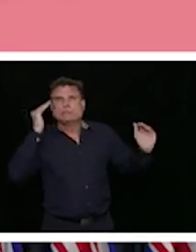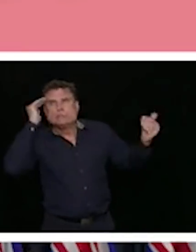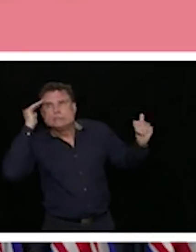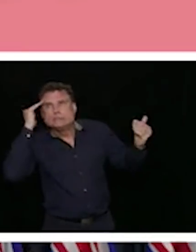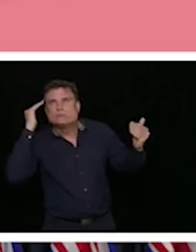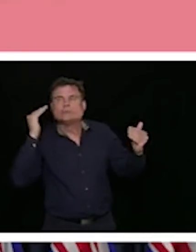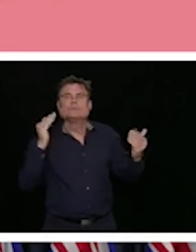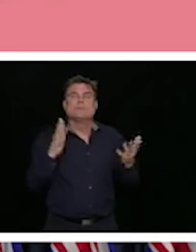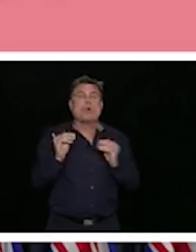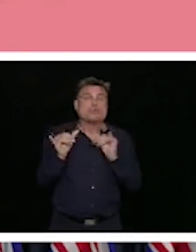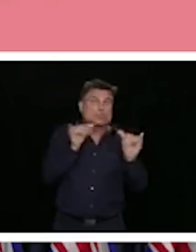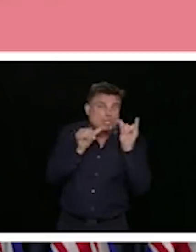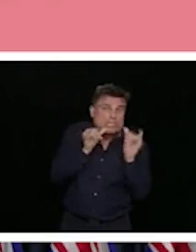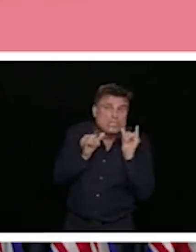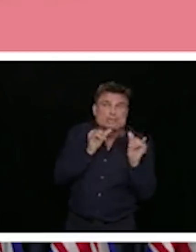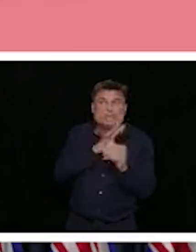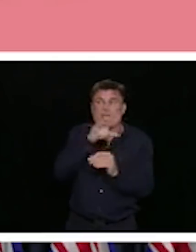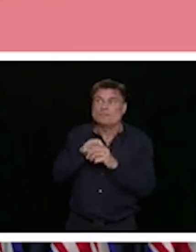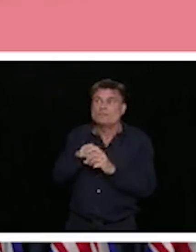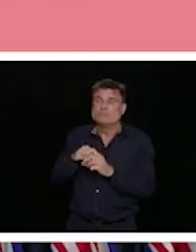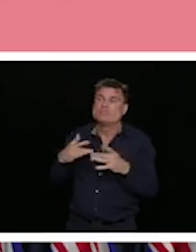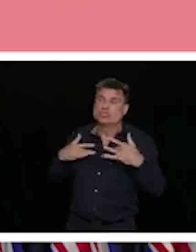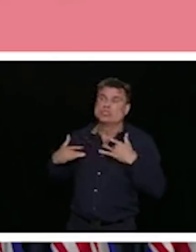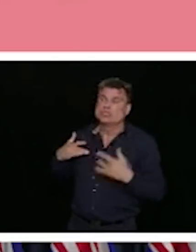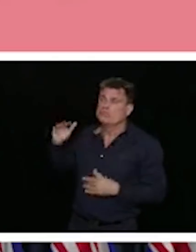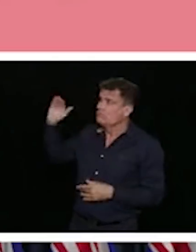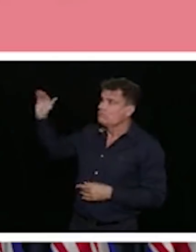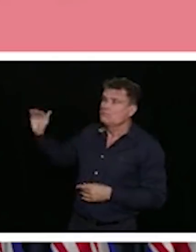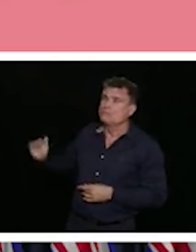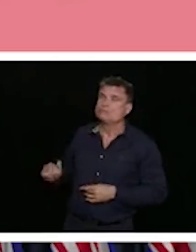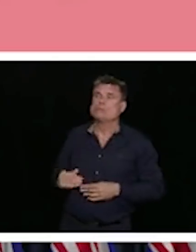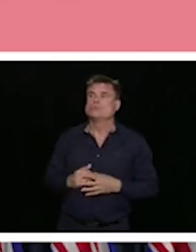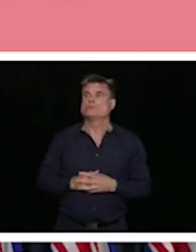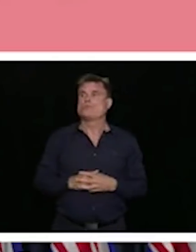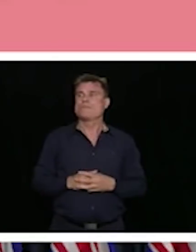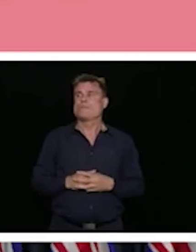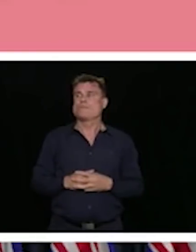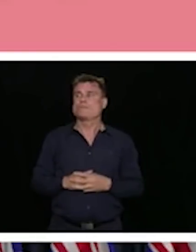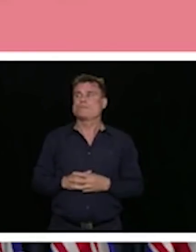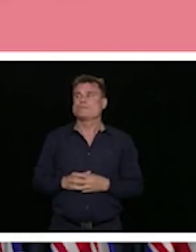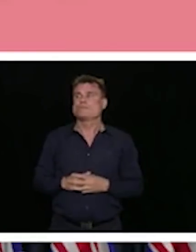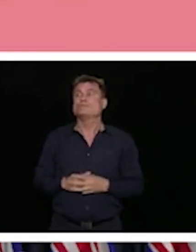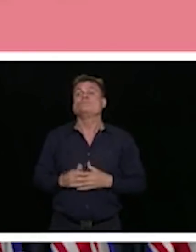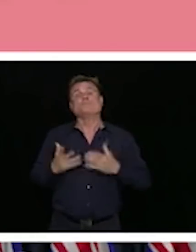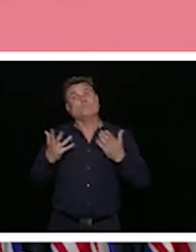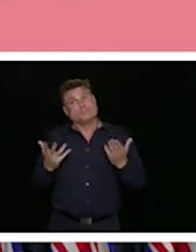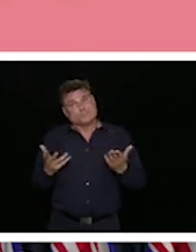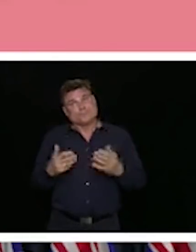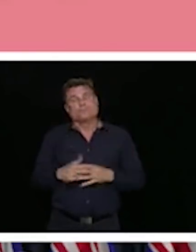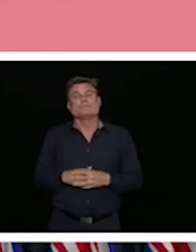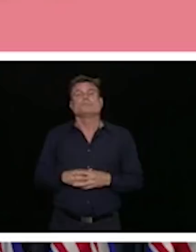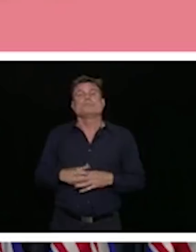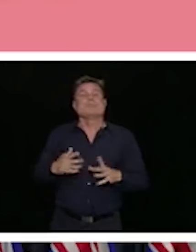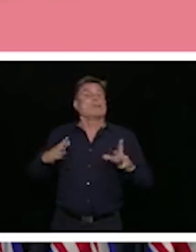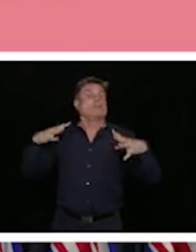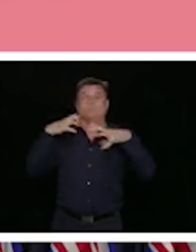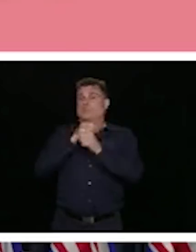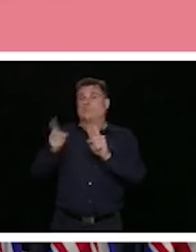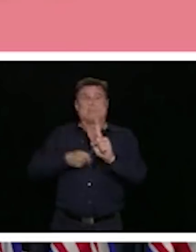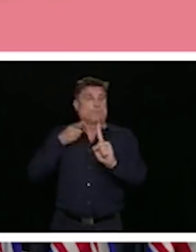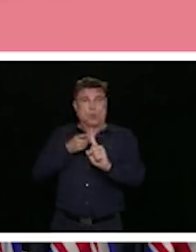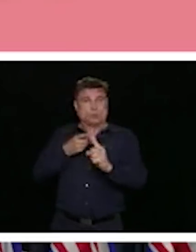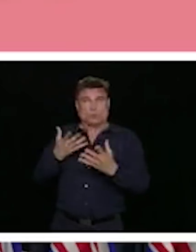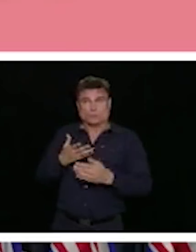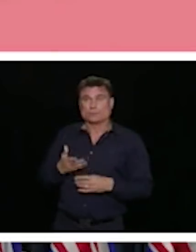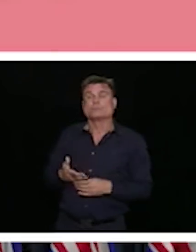So what does this mean for us? It is just a start. We are going to be looking at many other questions and as I said, we